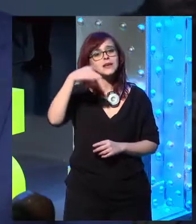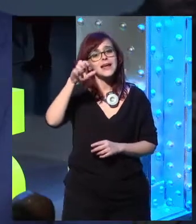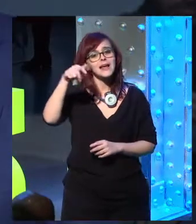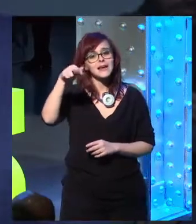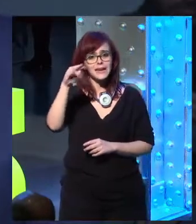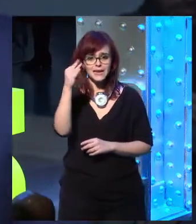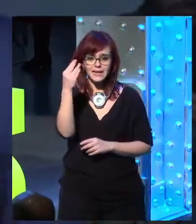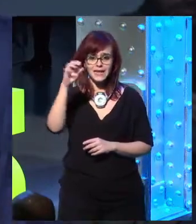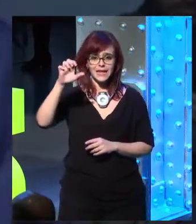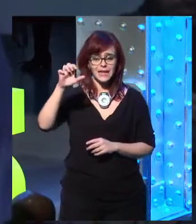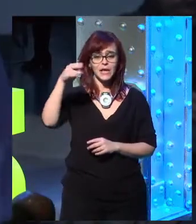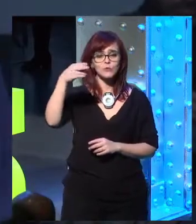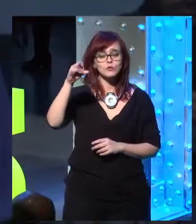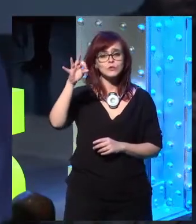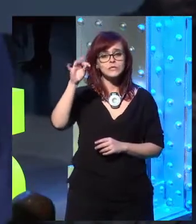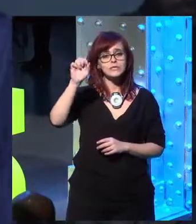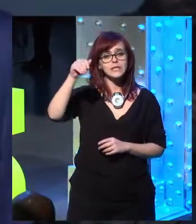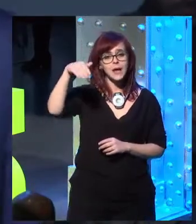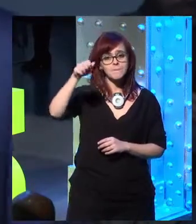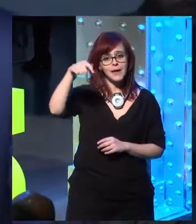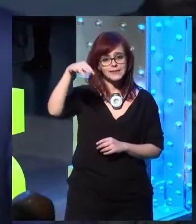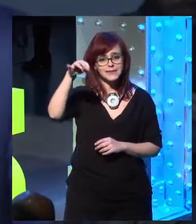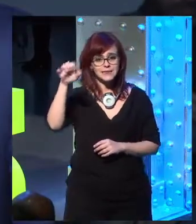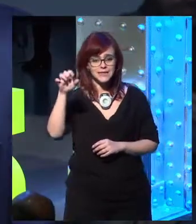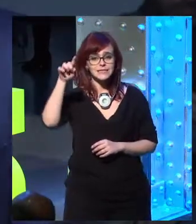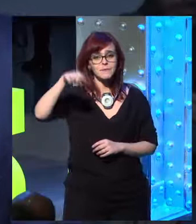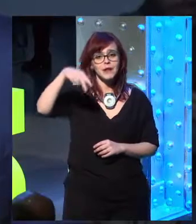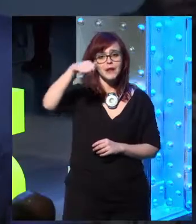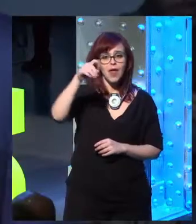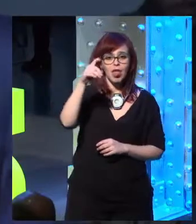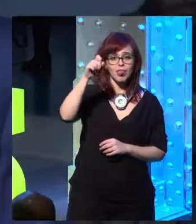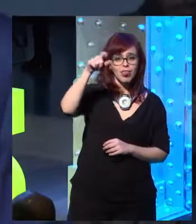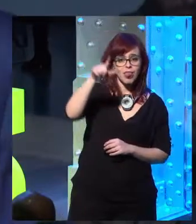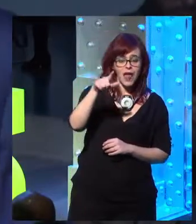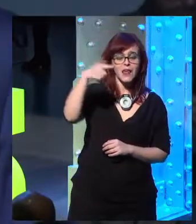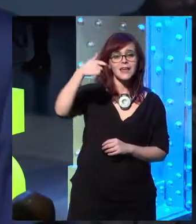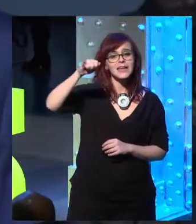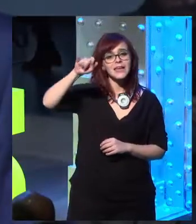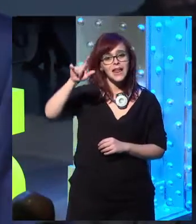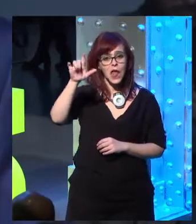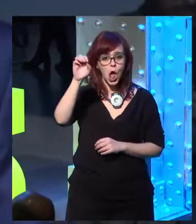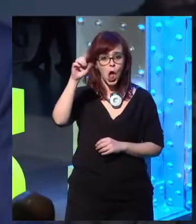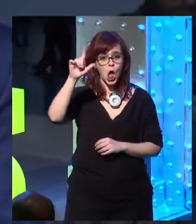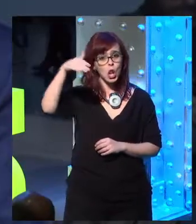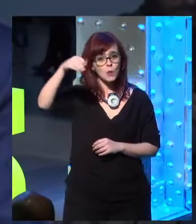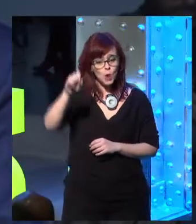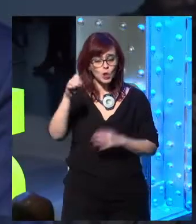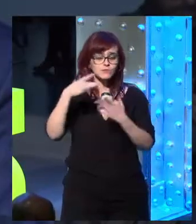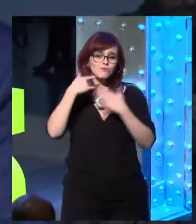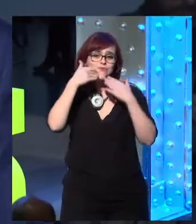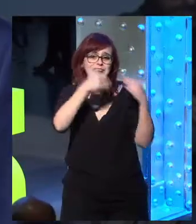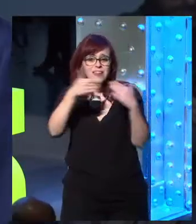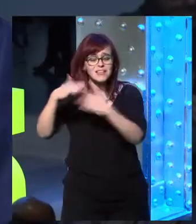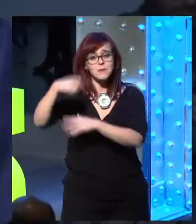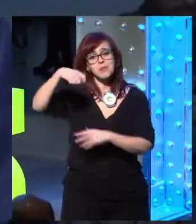I would like to mention our gratitude to Javier Nadal and Emilio Gil Olmo that as vice